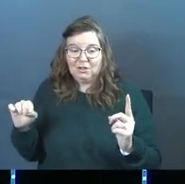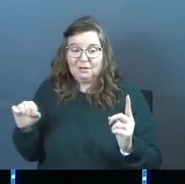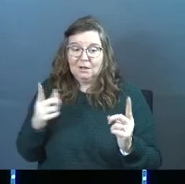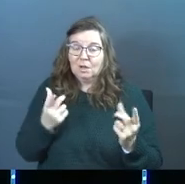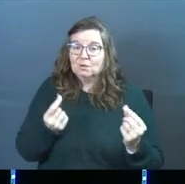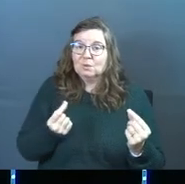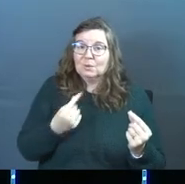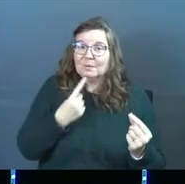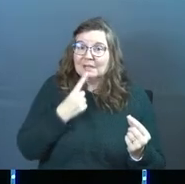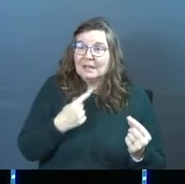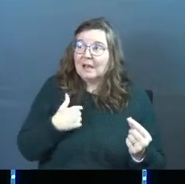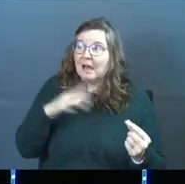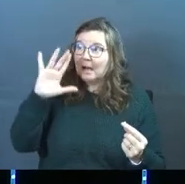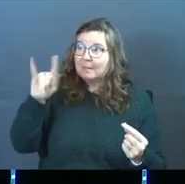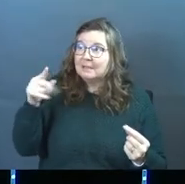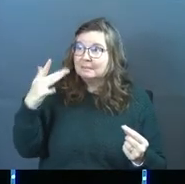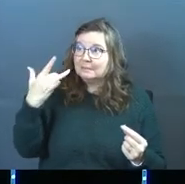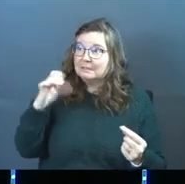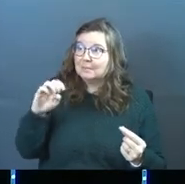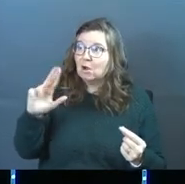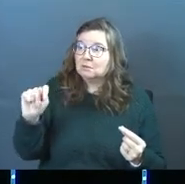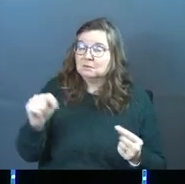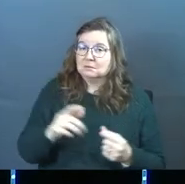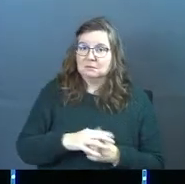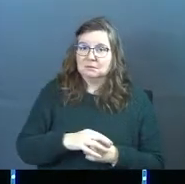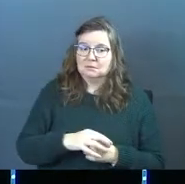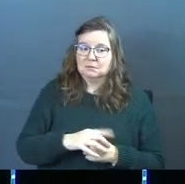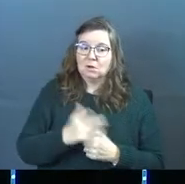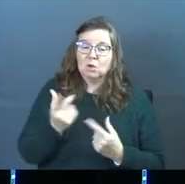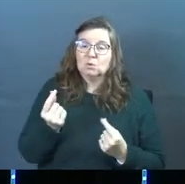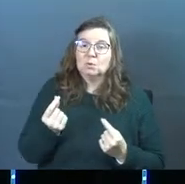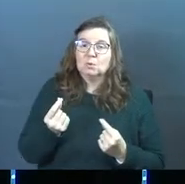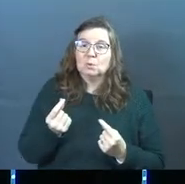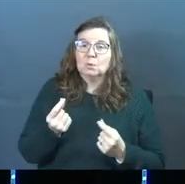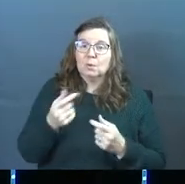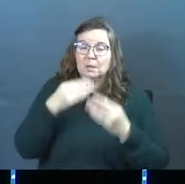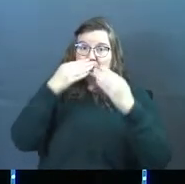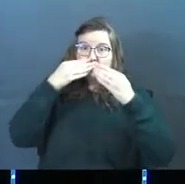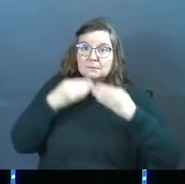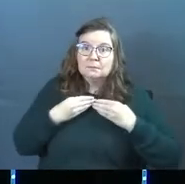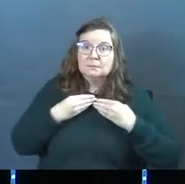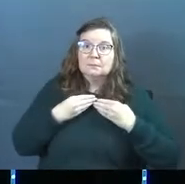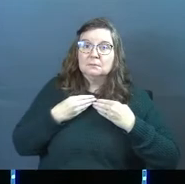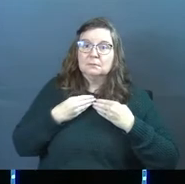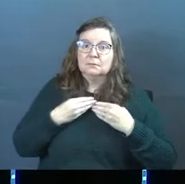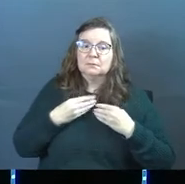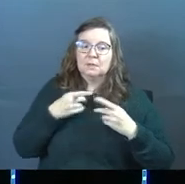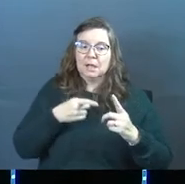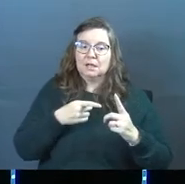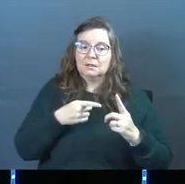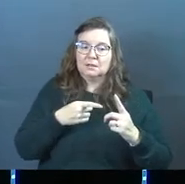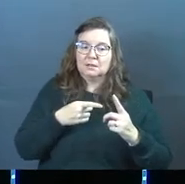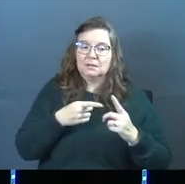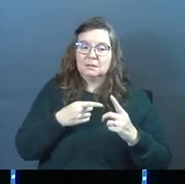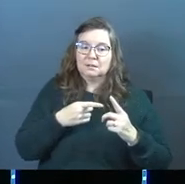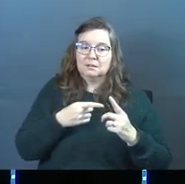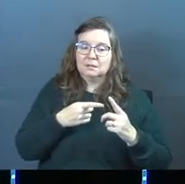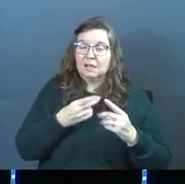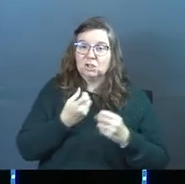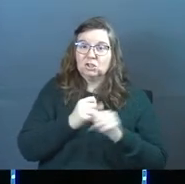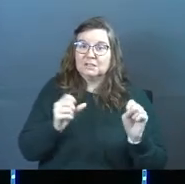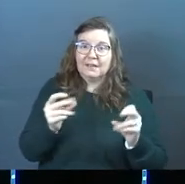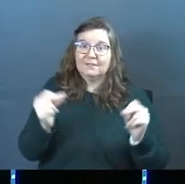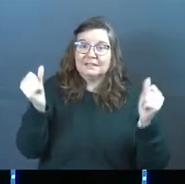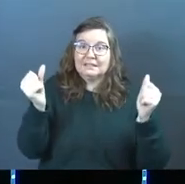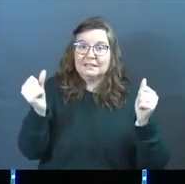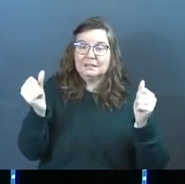All she had to do was say, I'm Elizabeth Smart. All she had to do is pull the veil down. And she's saved instantly.